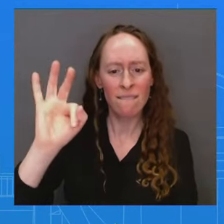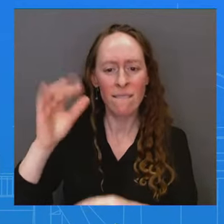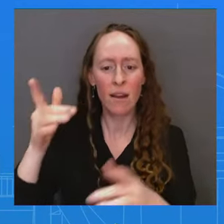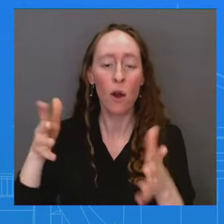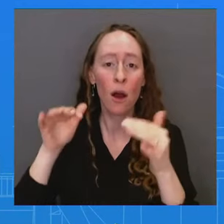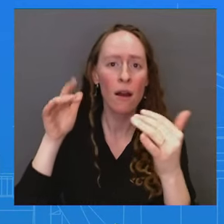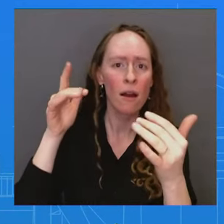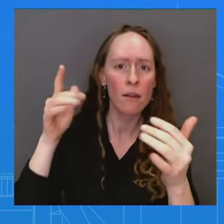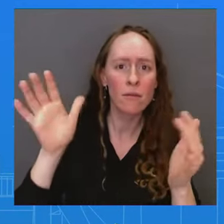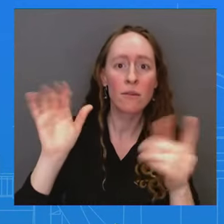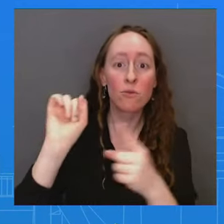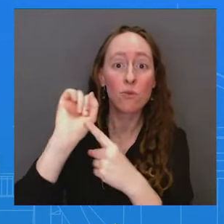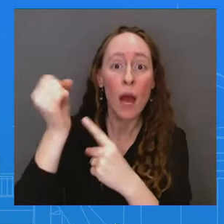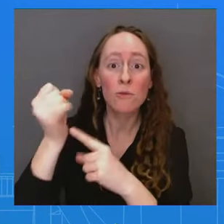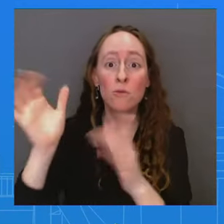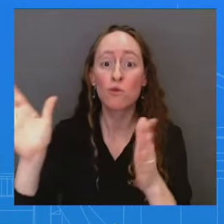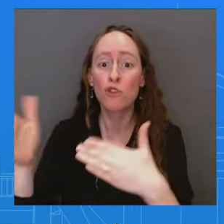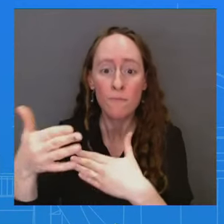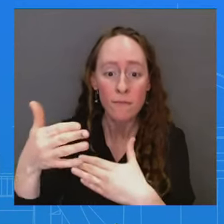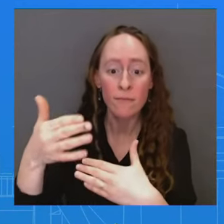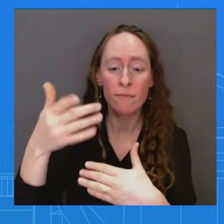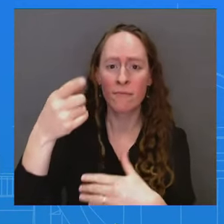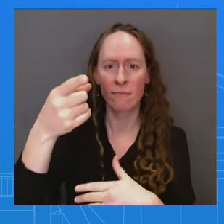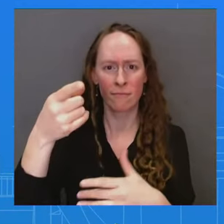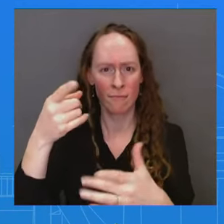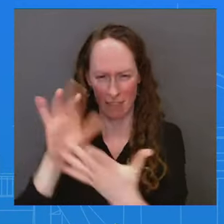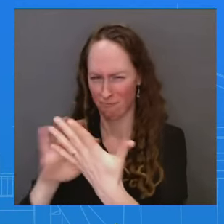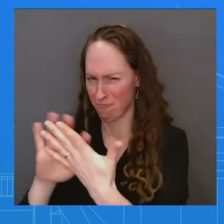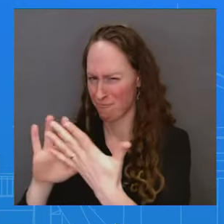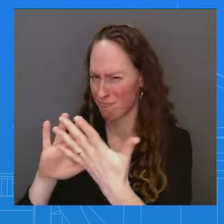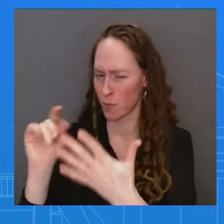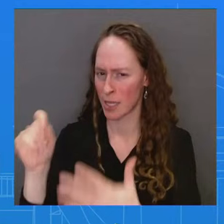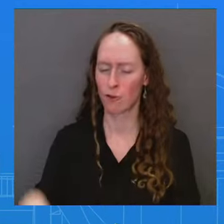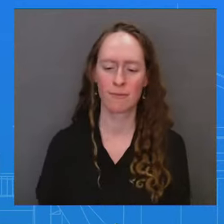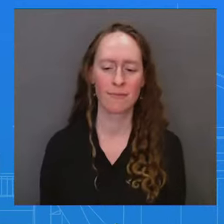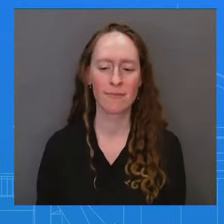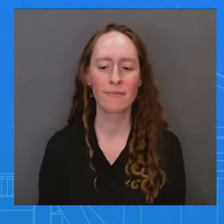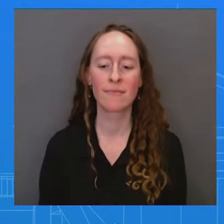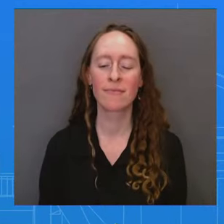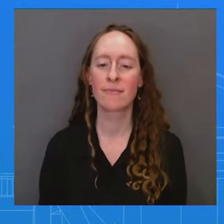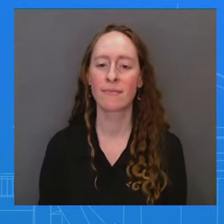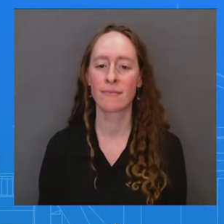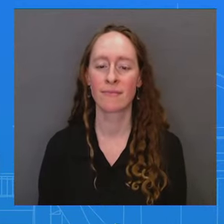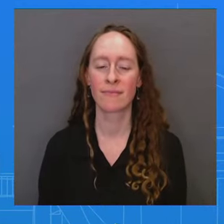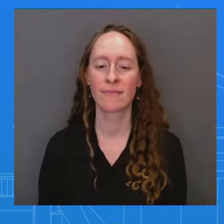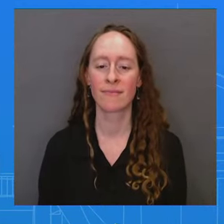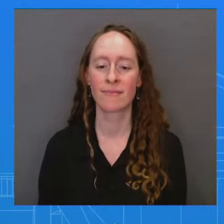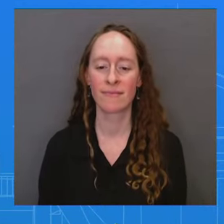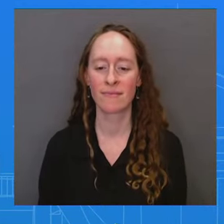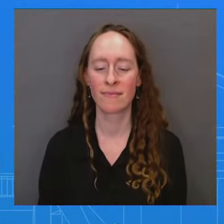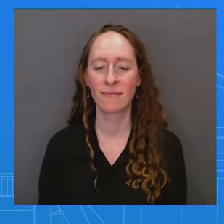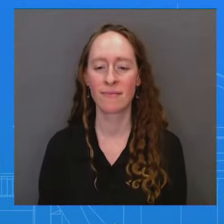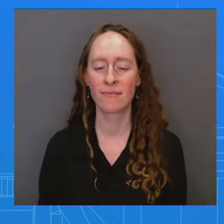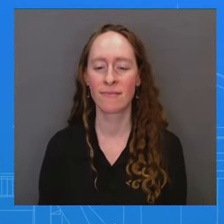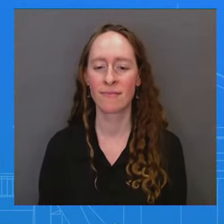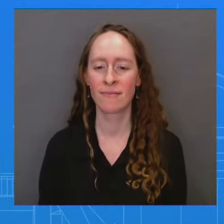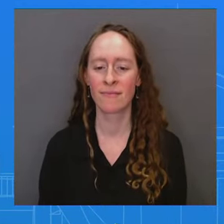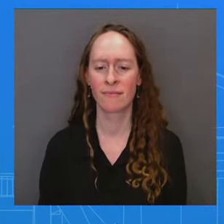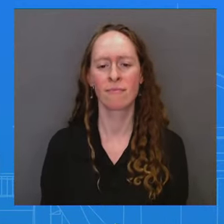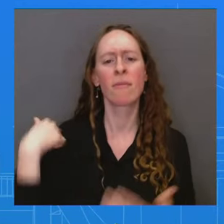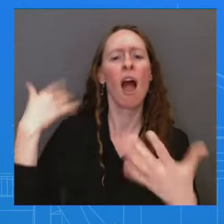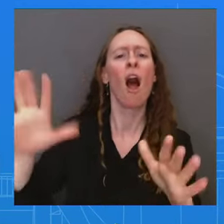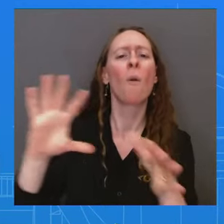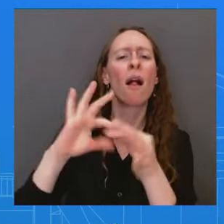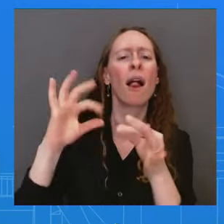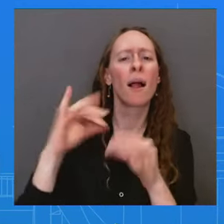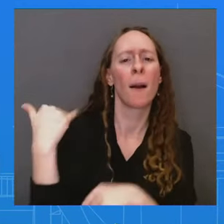Admiral, do not have a different answer to you today than I did to your colleague on Monday. There is a process by which Cabinet officials and their